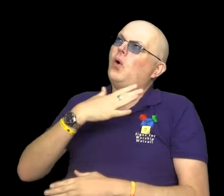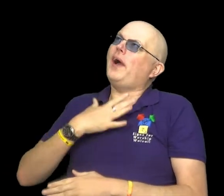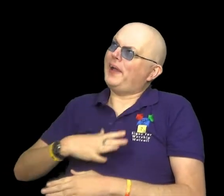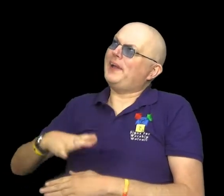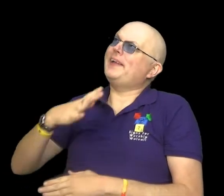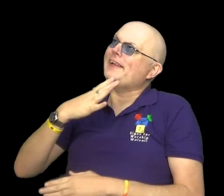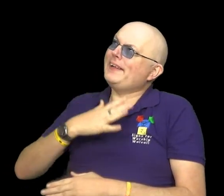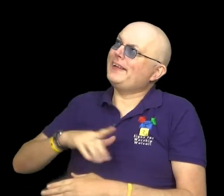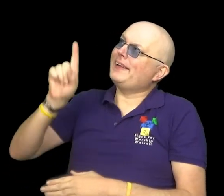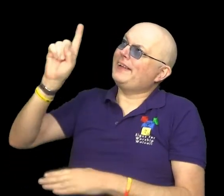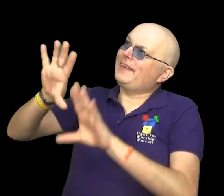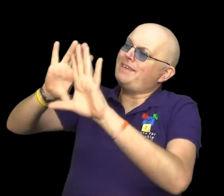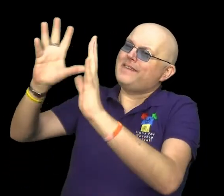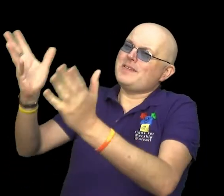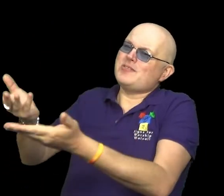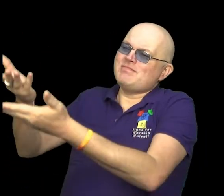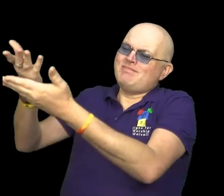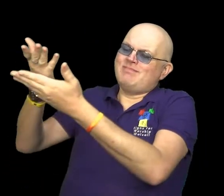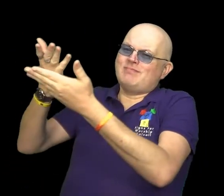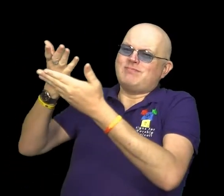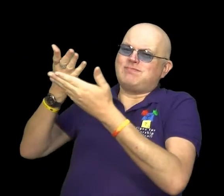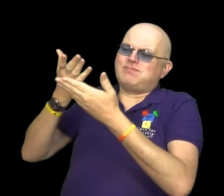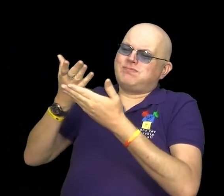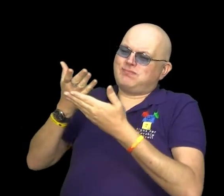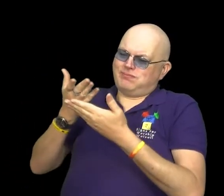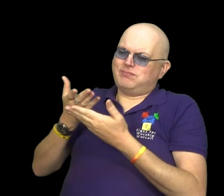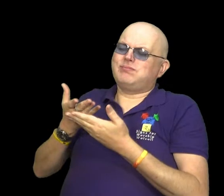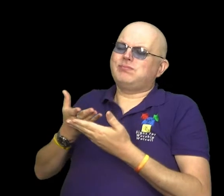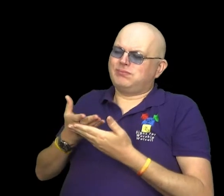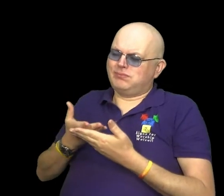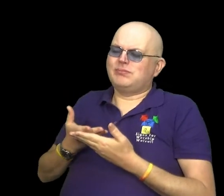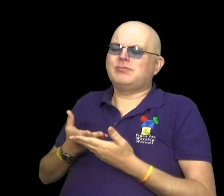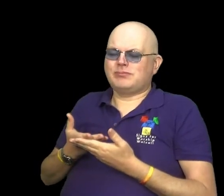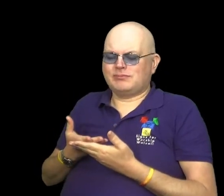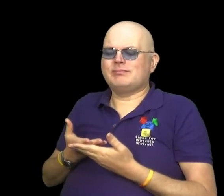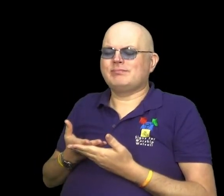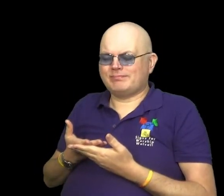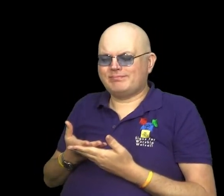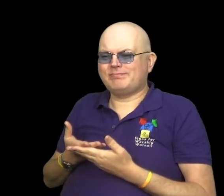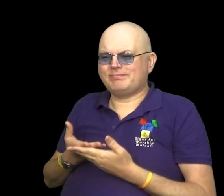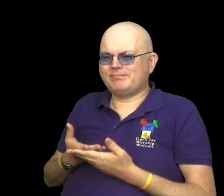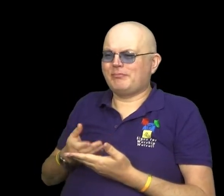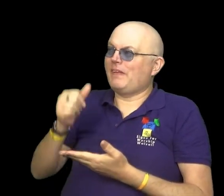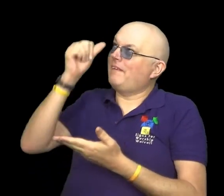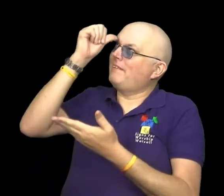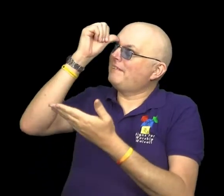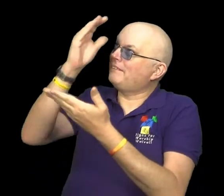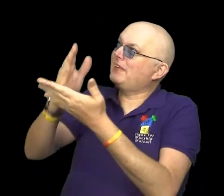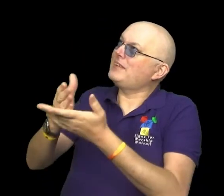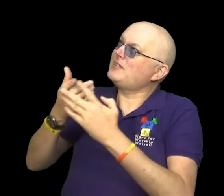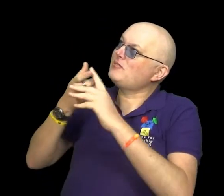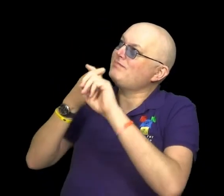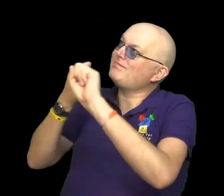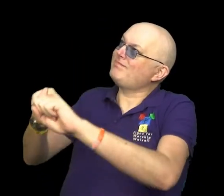have needed thy hand hath provided. Great is